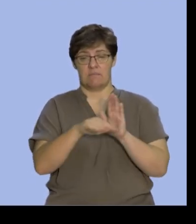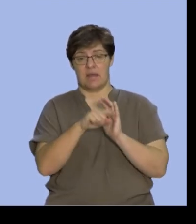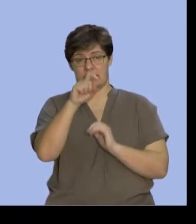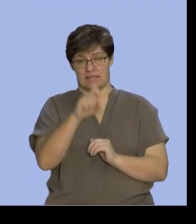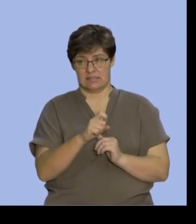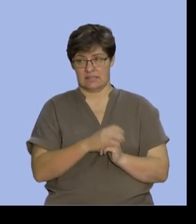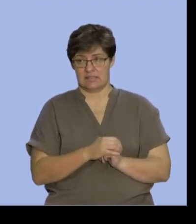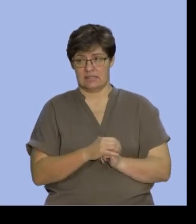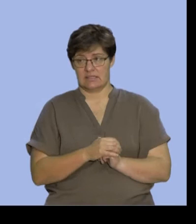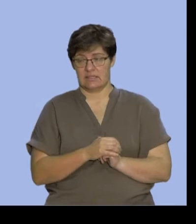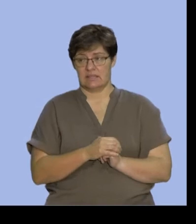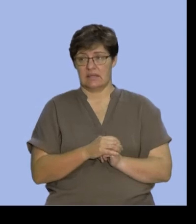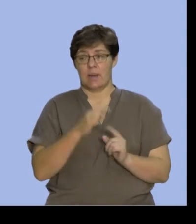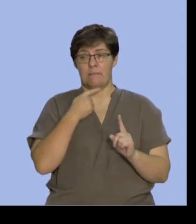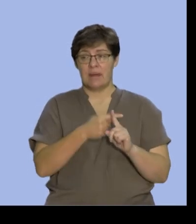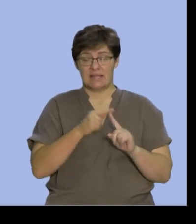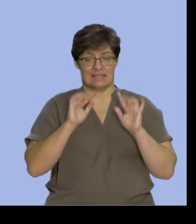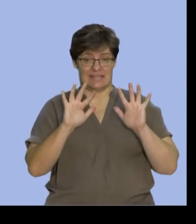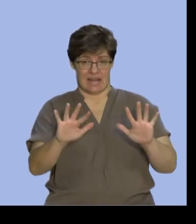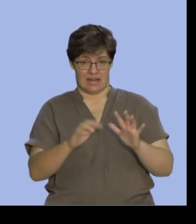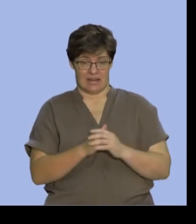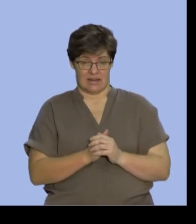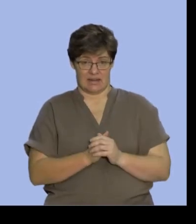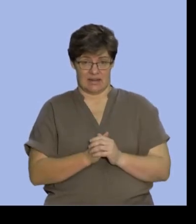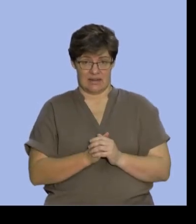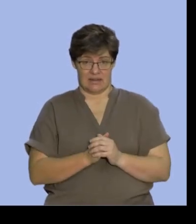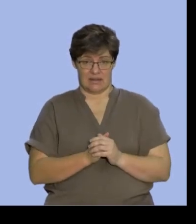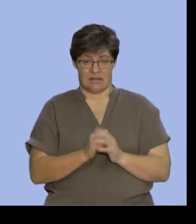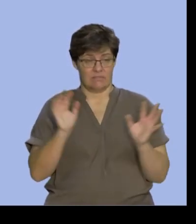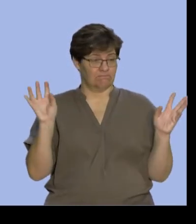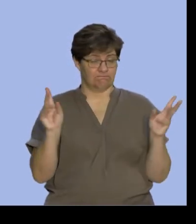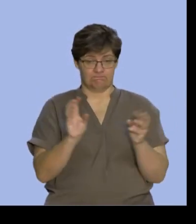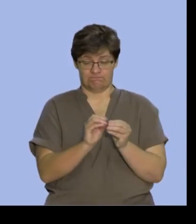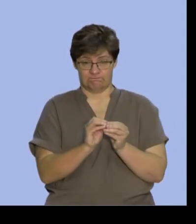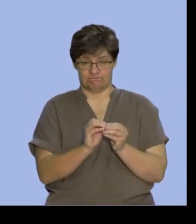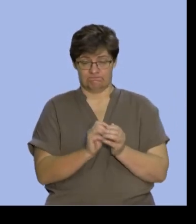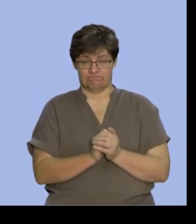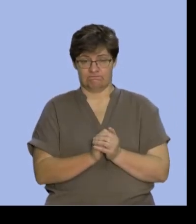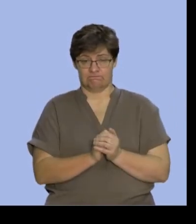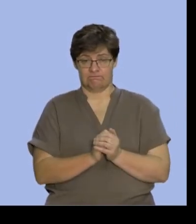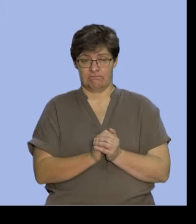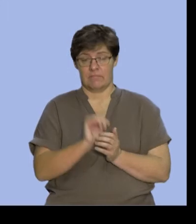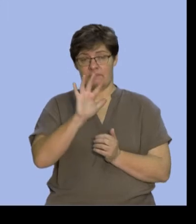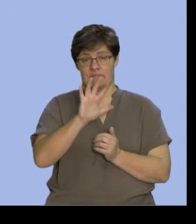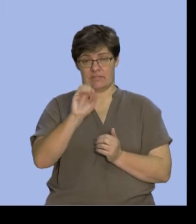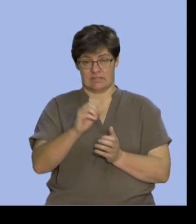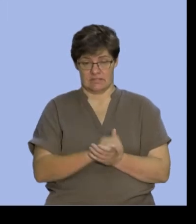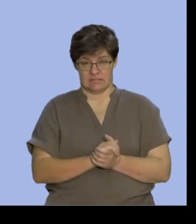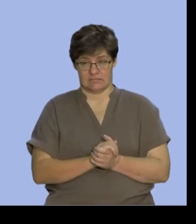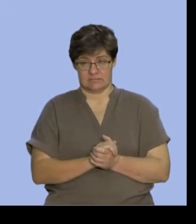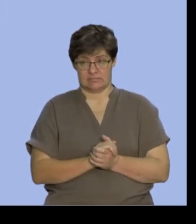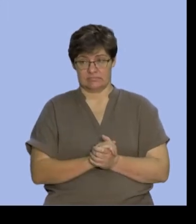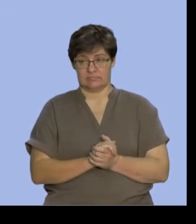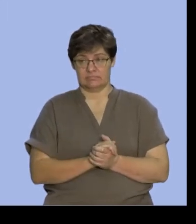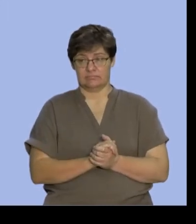plus the 10 and all of this gives me 50. Now if you add all of